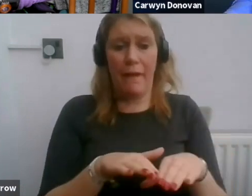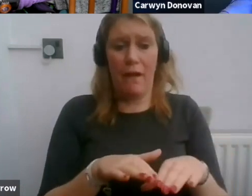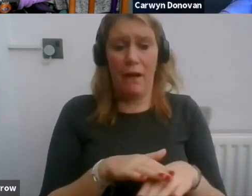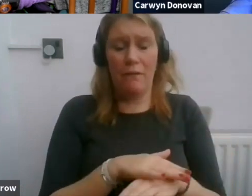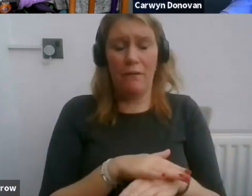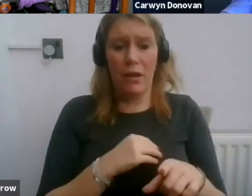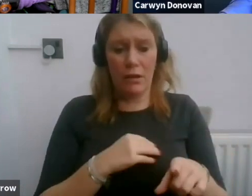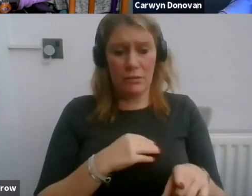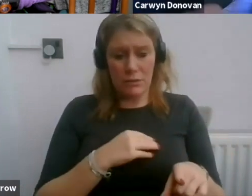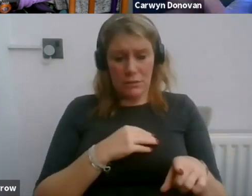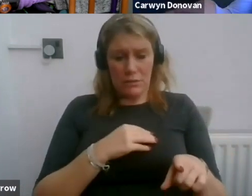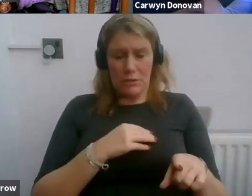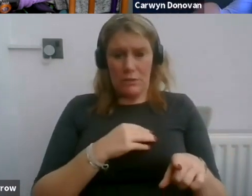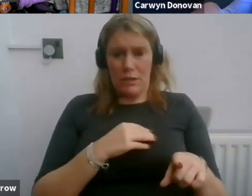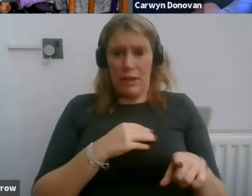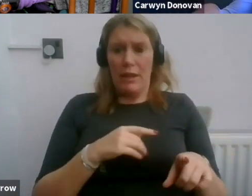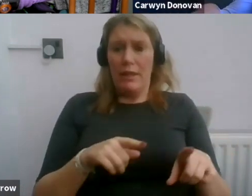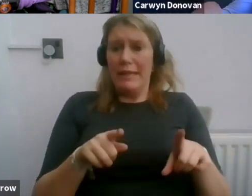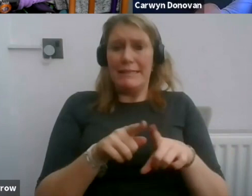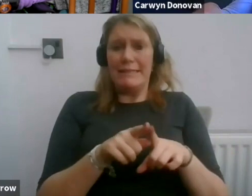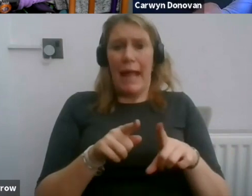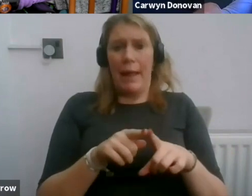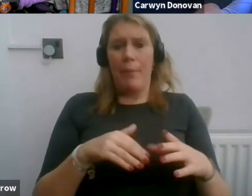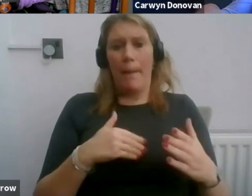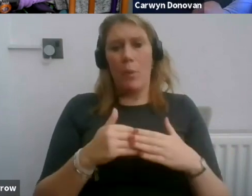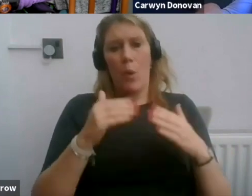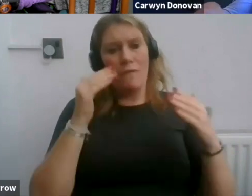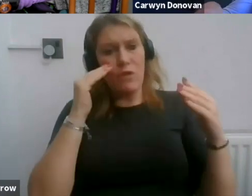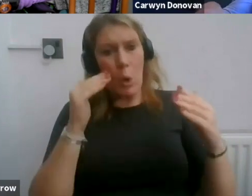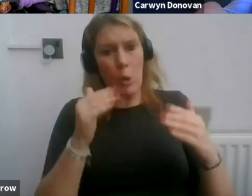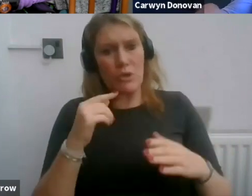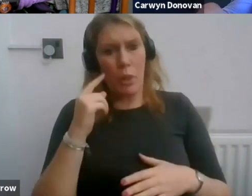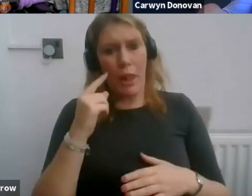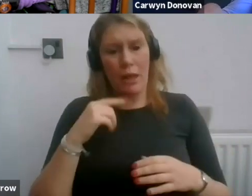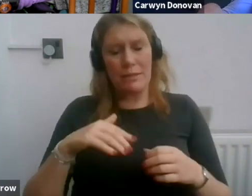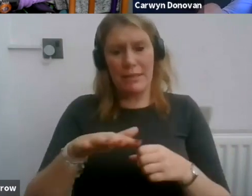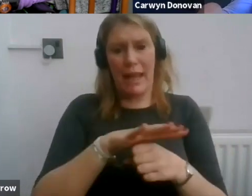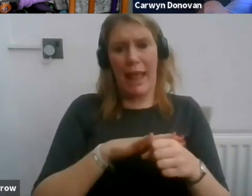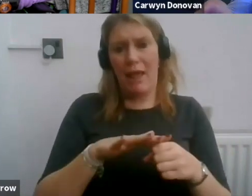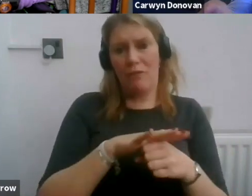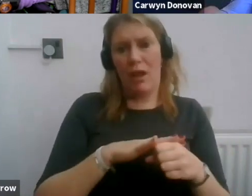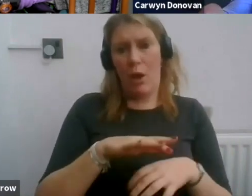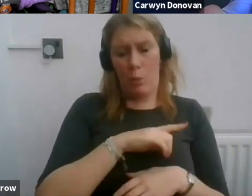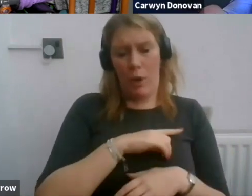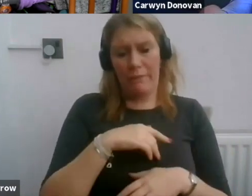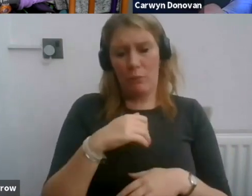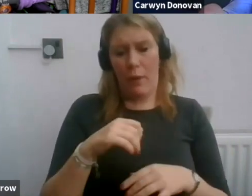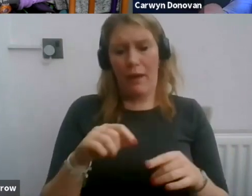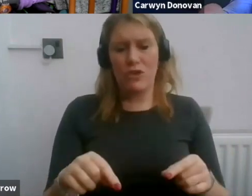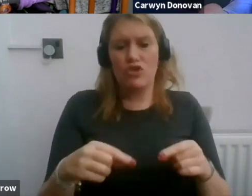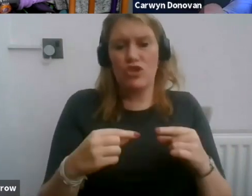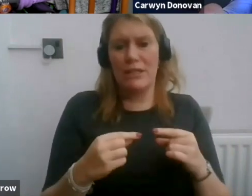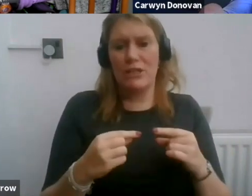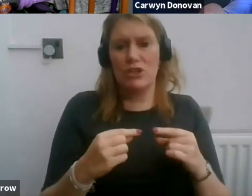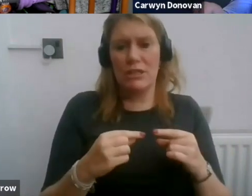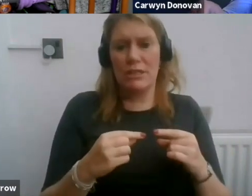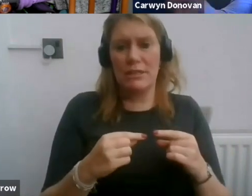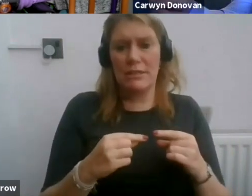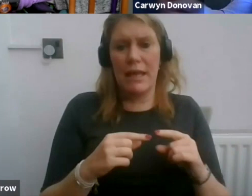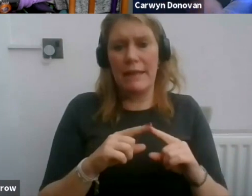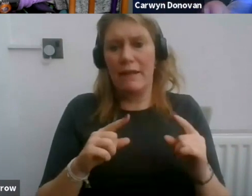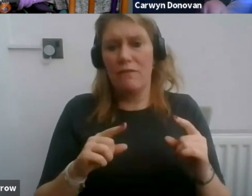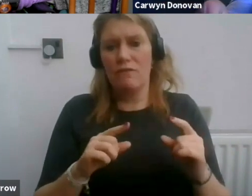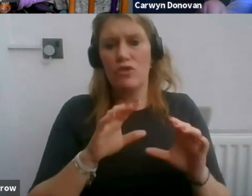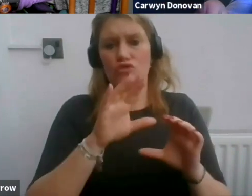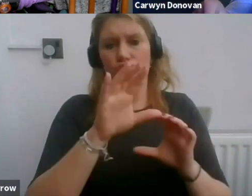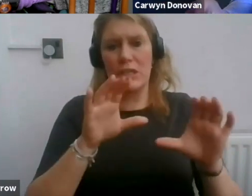the same kinds of things, but is more focused on London. It doesn't have the challenges that we have in the nations and regions